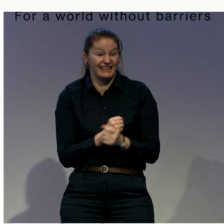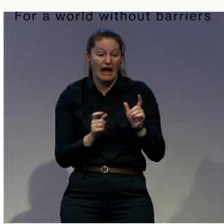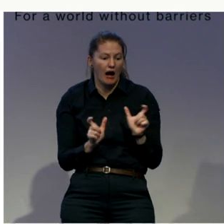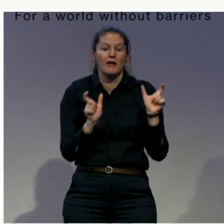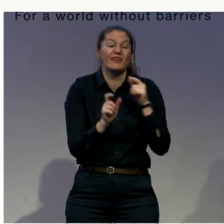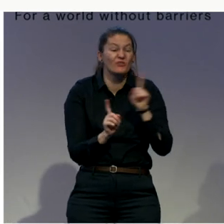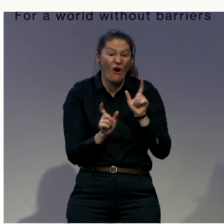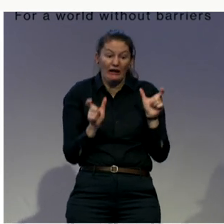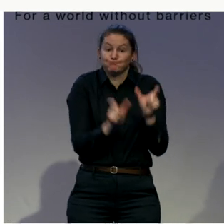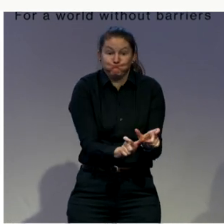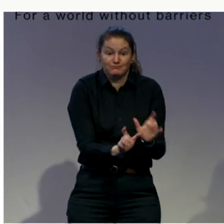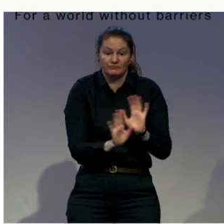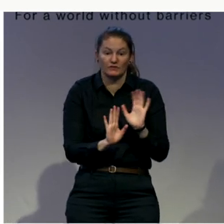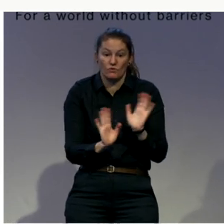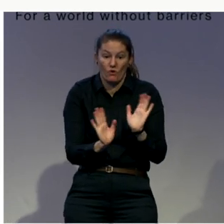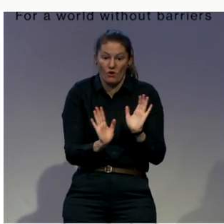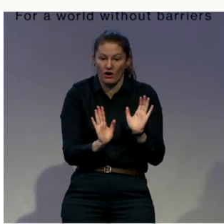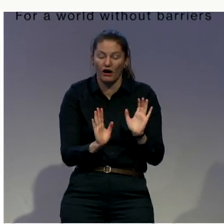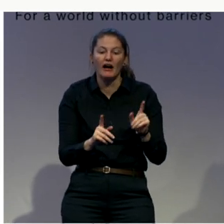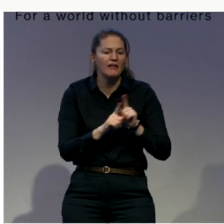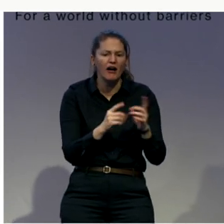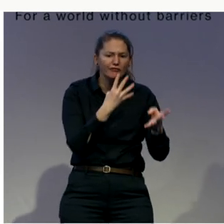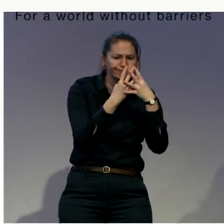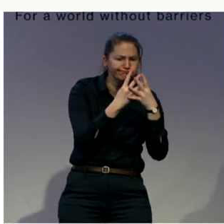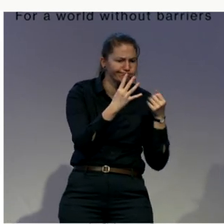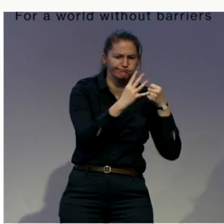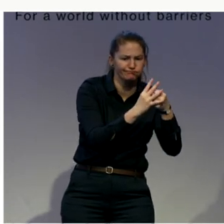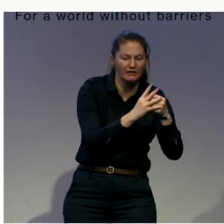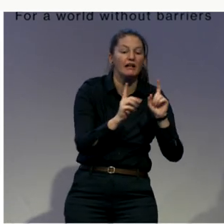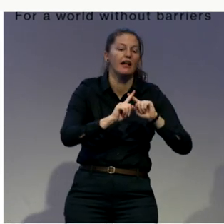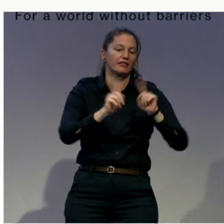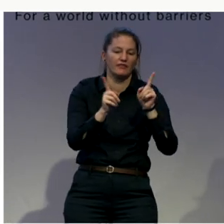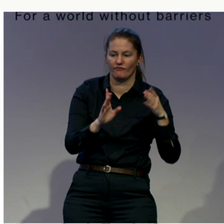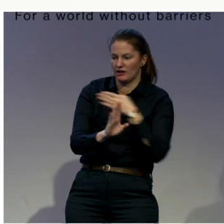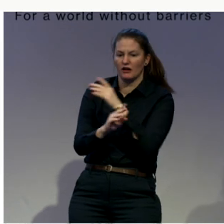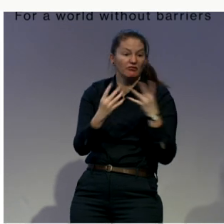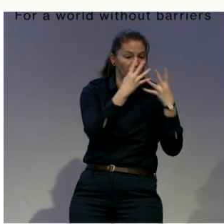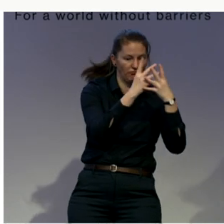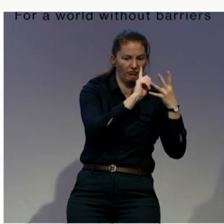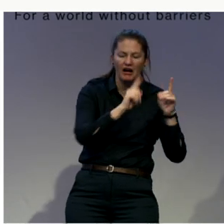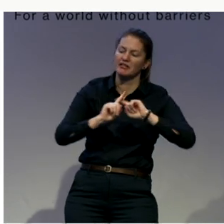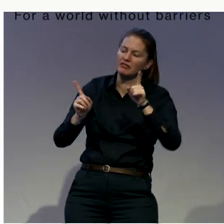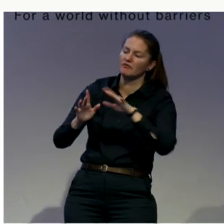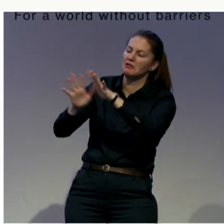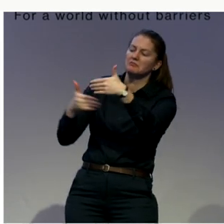that's a nonsensical, but yeah, that is the challenge, the changes in cultural and attitude